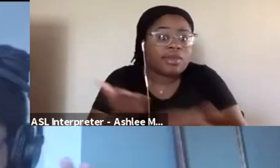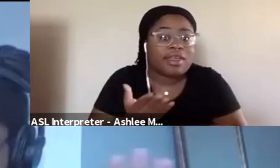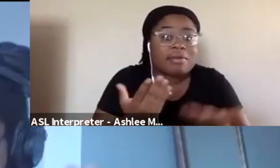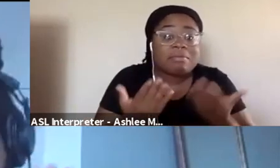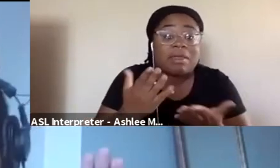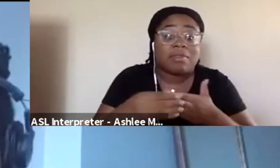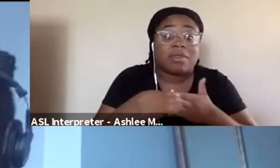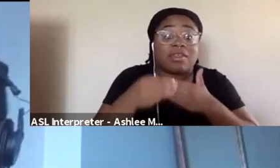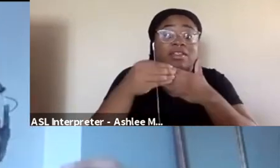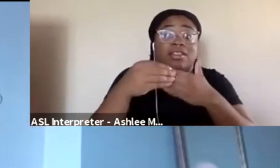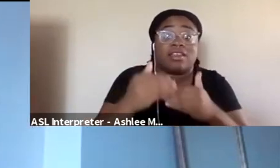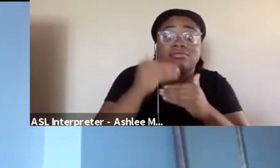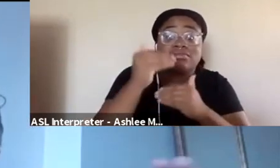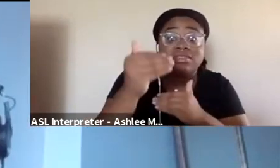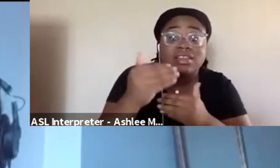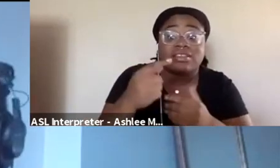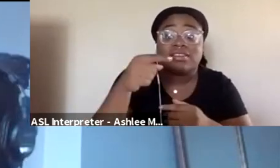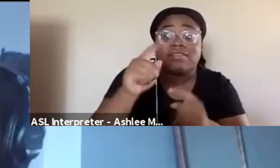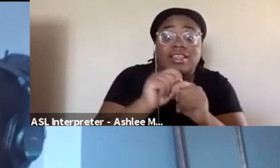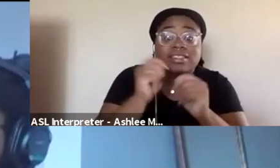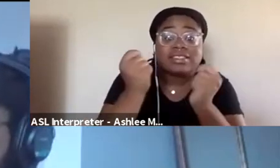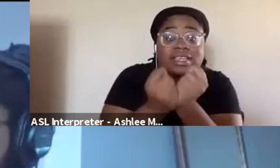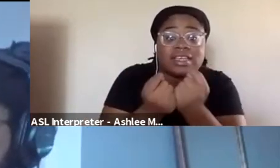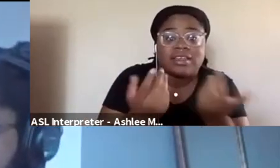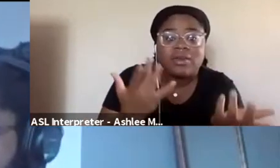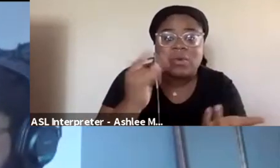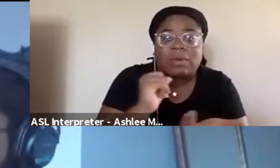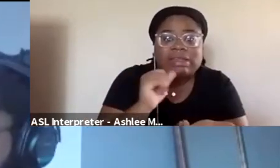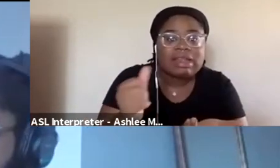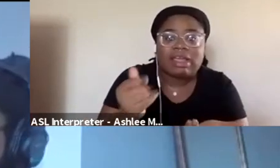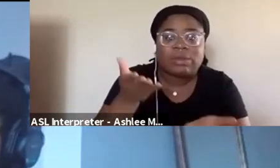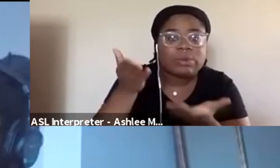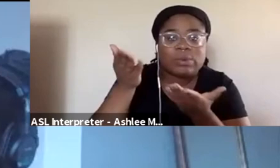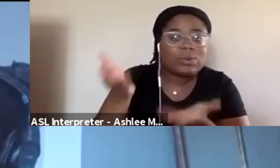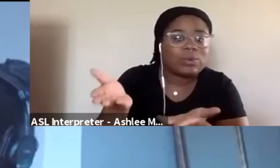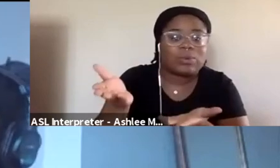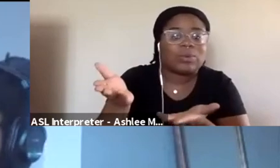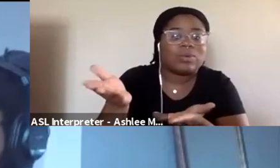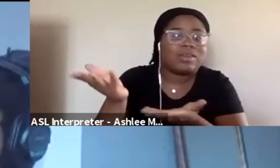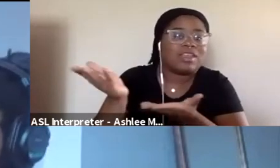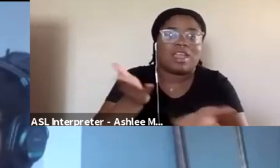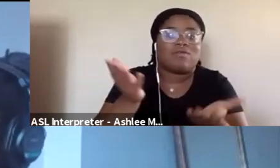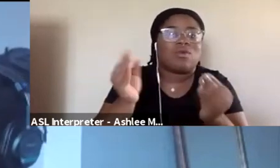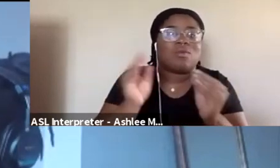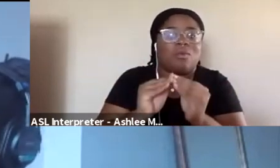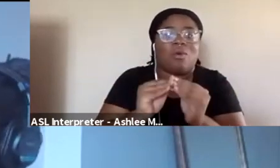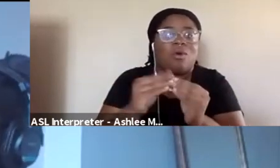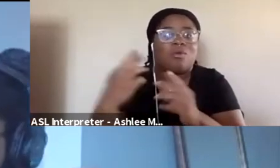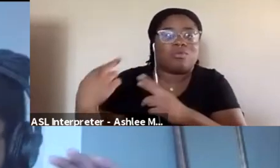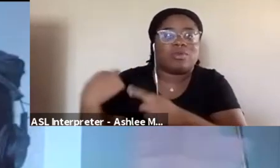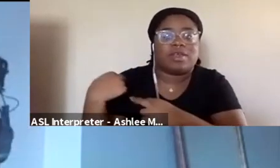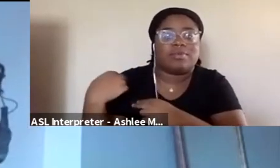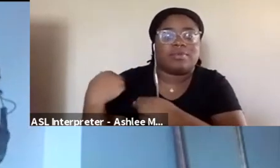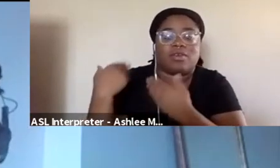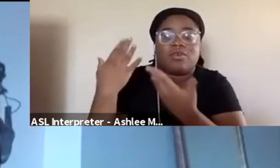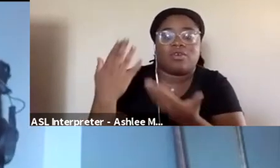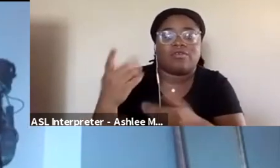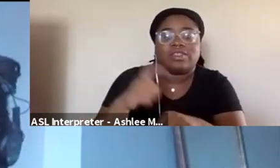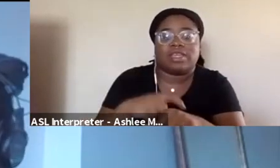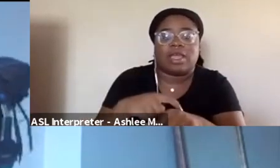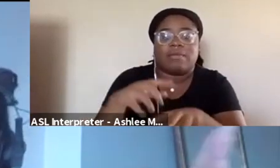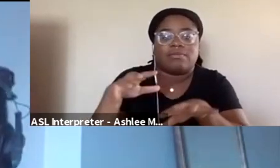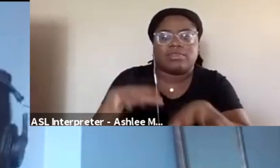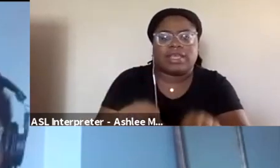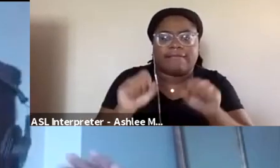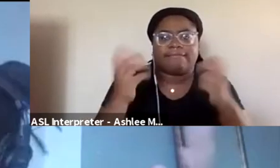fucking, excuse me, this team. Uh, why don't you, why don't we like give you more responsibility over time? And then you just take this over